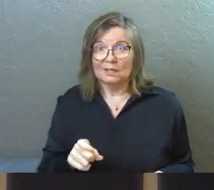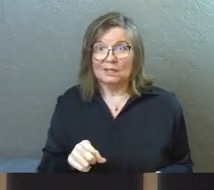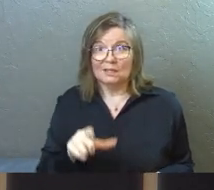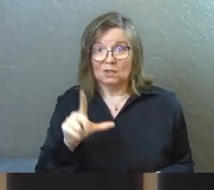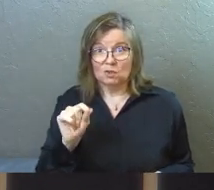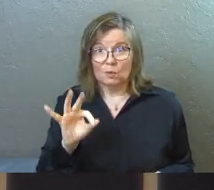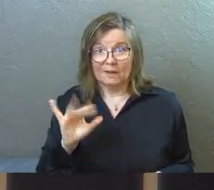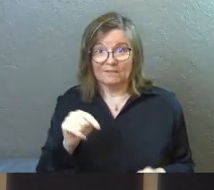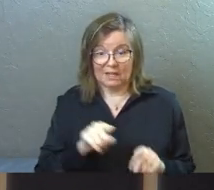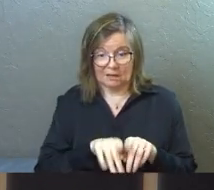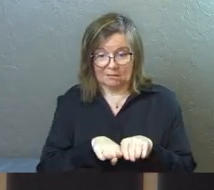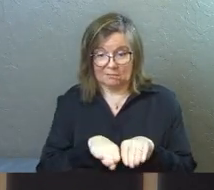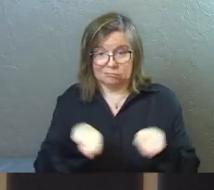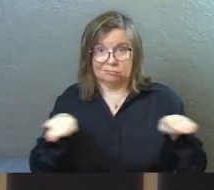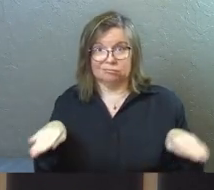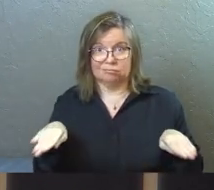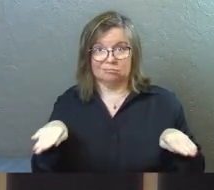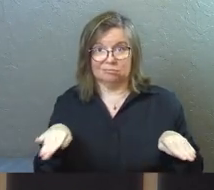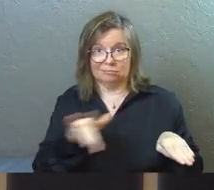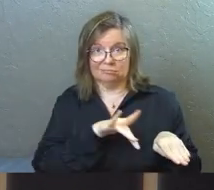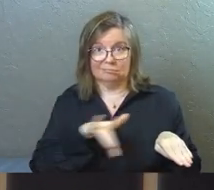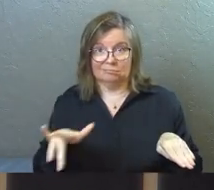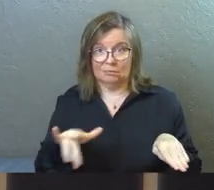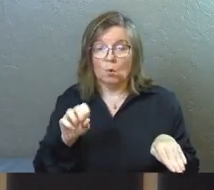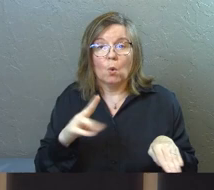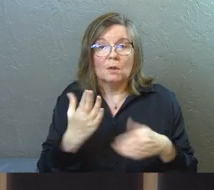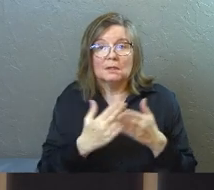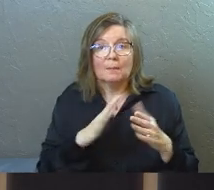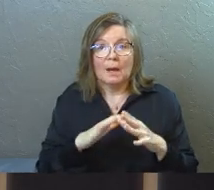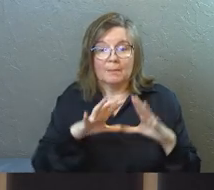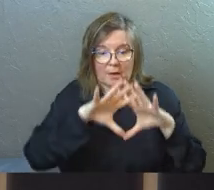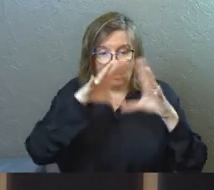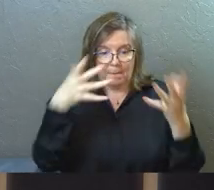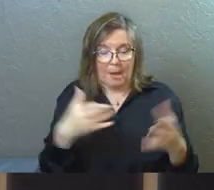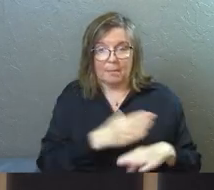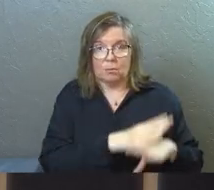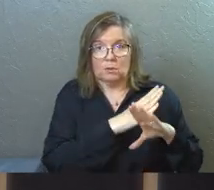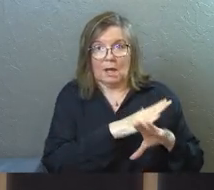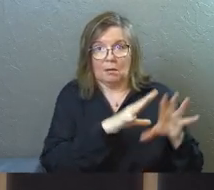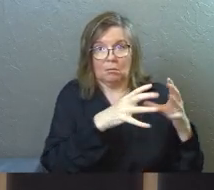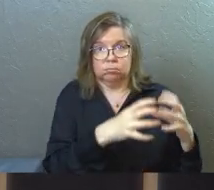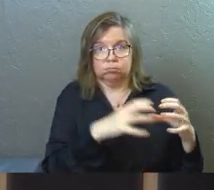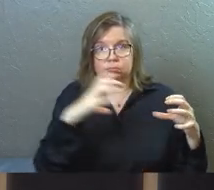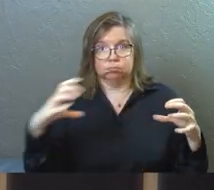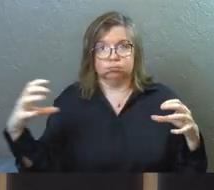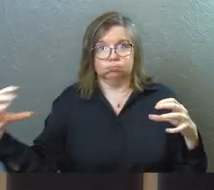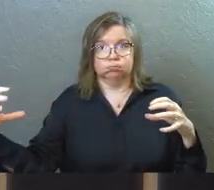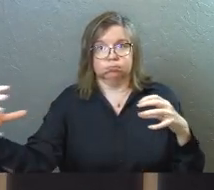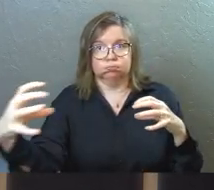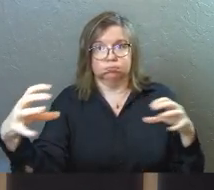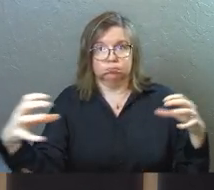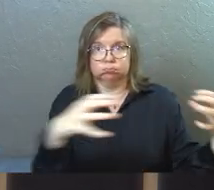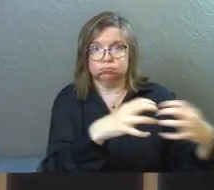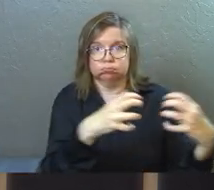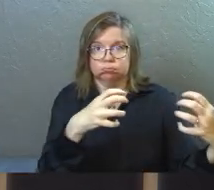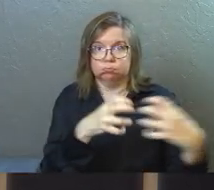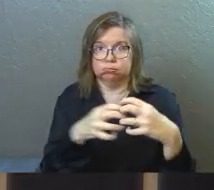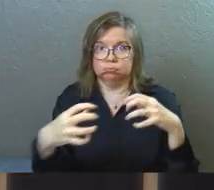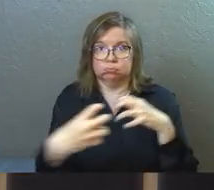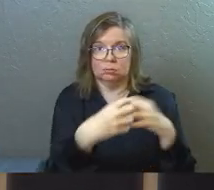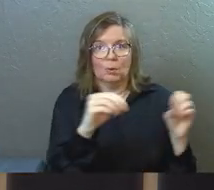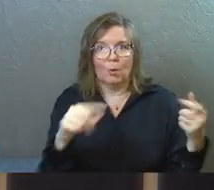solid 20 feet between each scooter. Or at least put some kind of bubble of protection around you so that nobody else gets hurt.